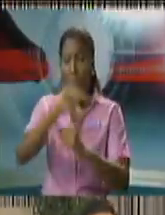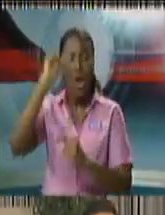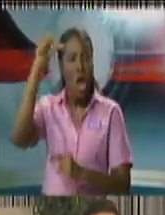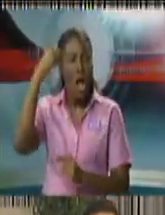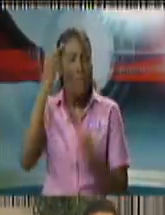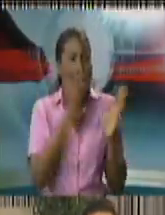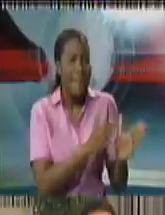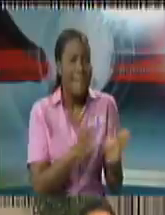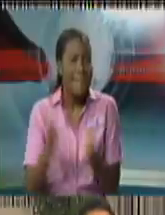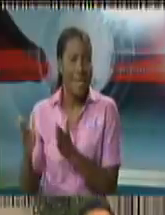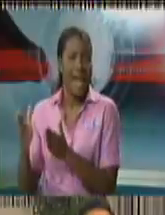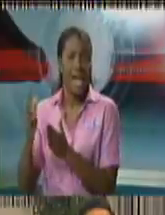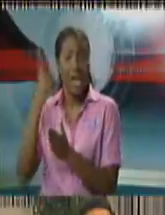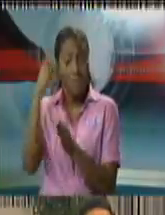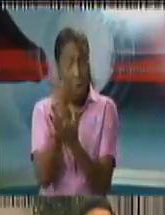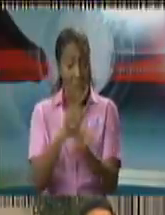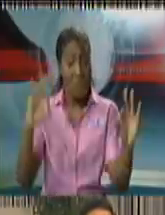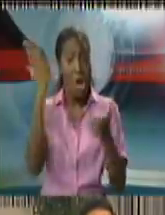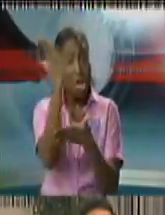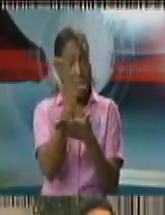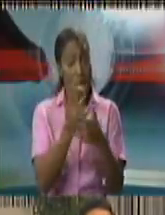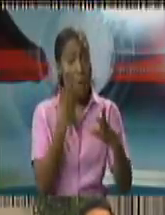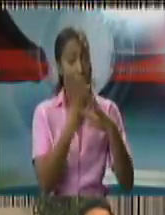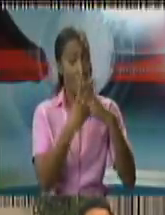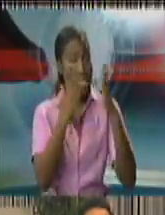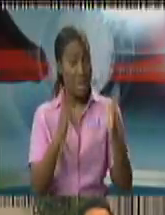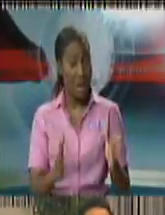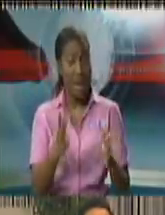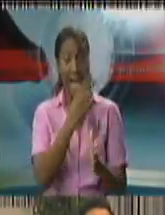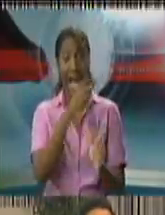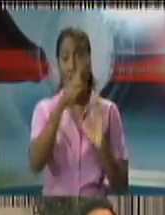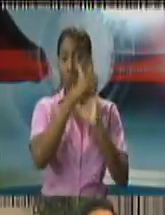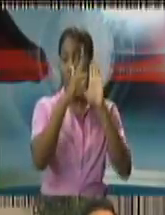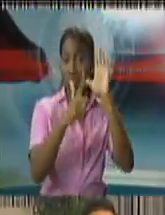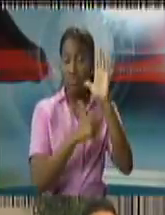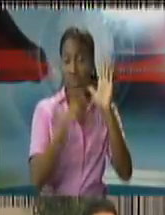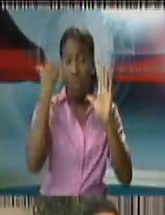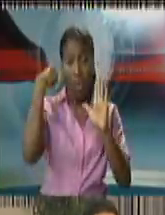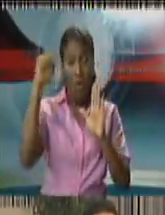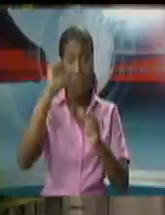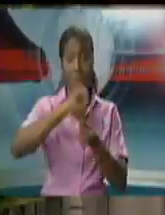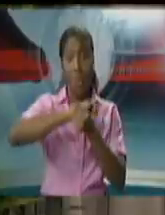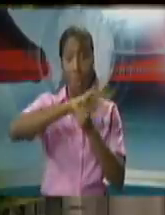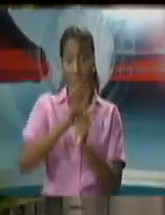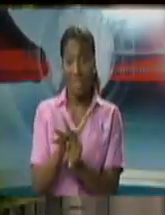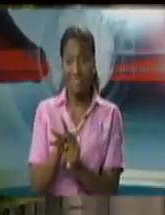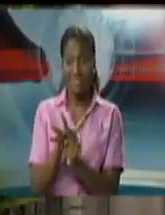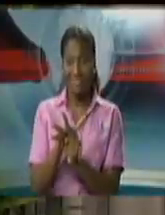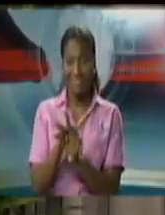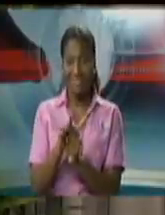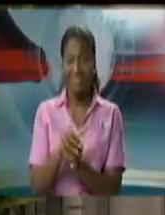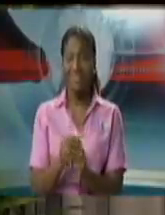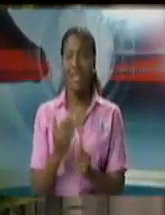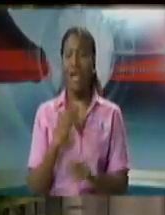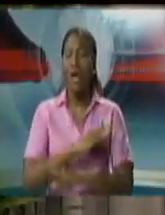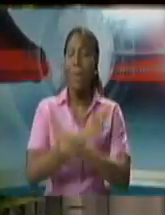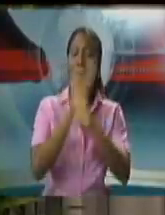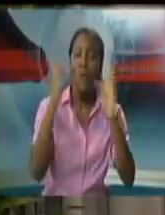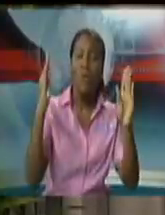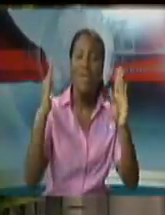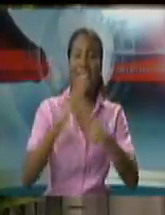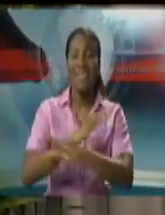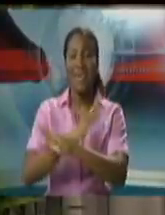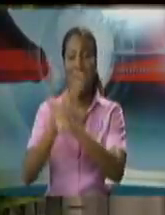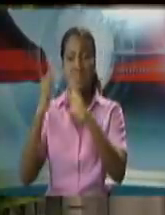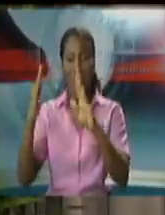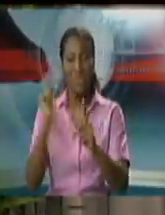release certain categories of prisoners and litigation relating to COVID-19. Good morning, Honourable Ministers. Good morning